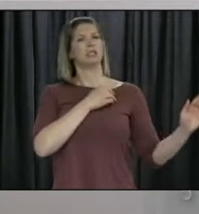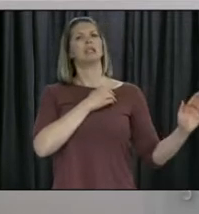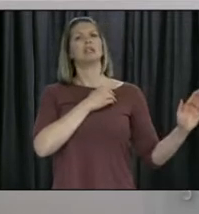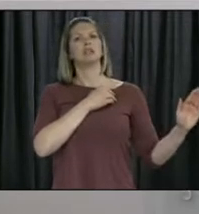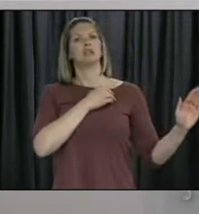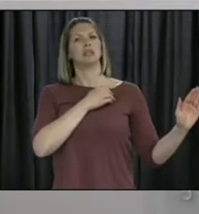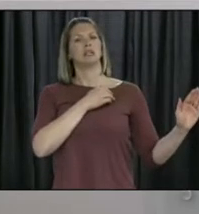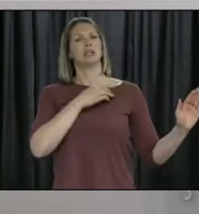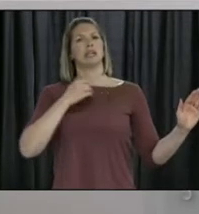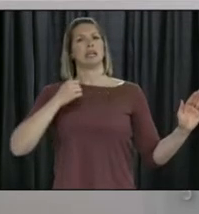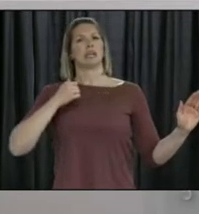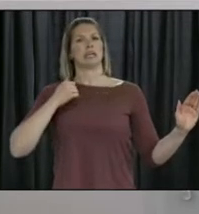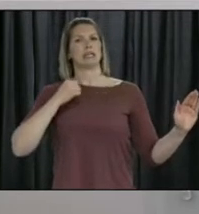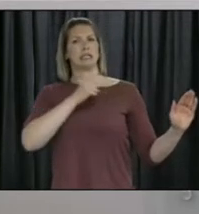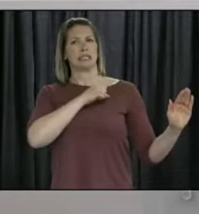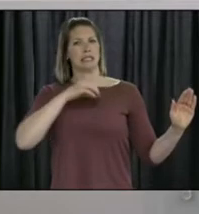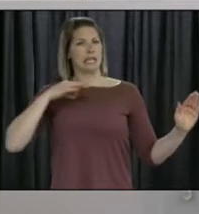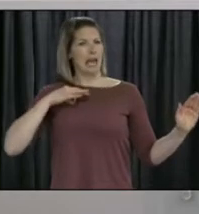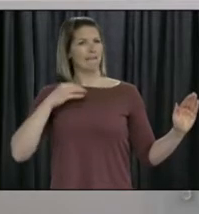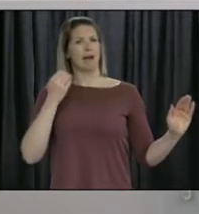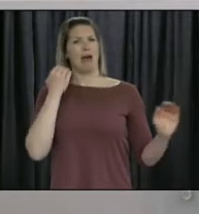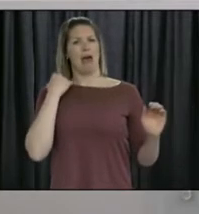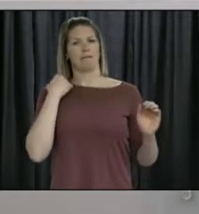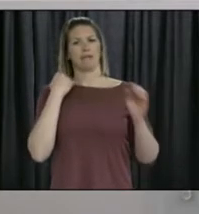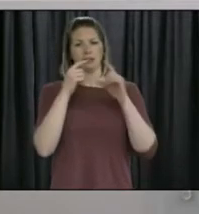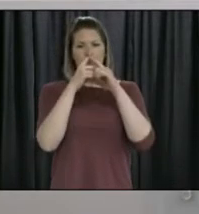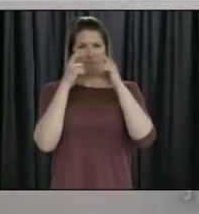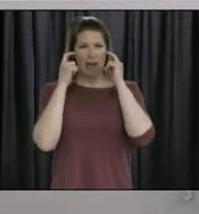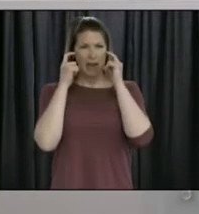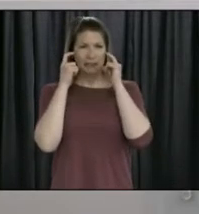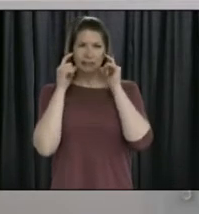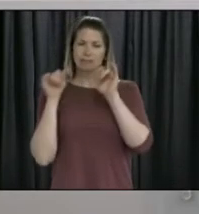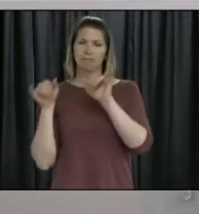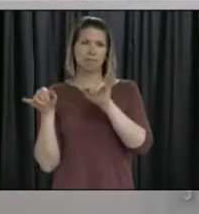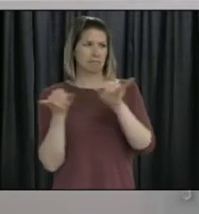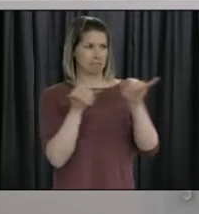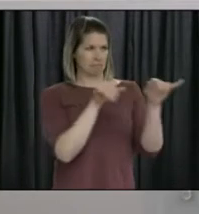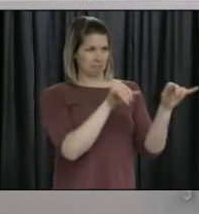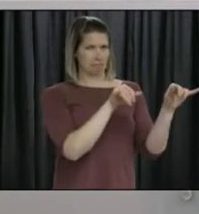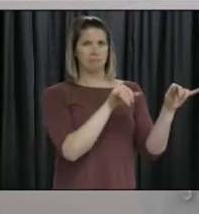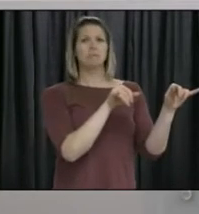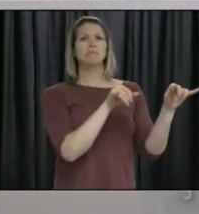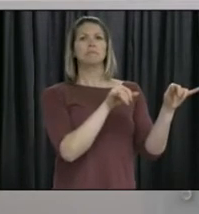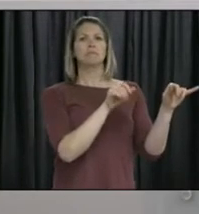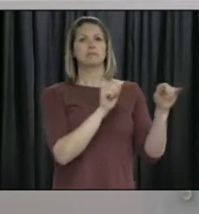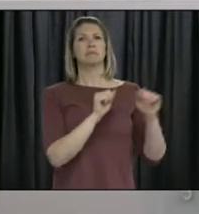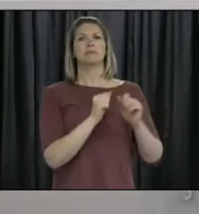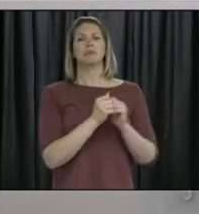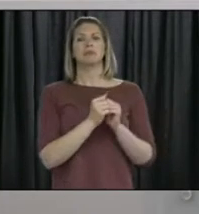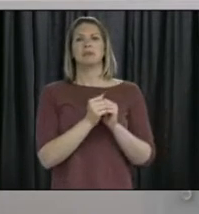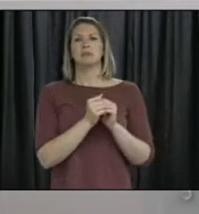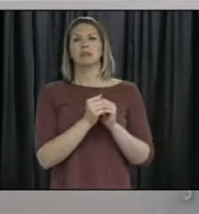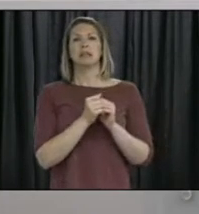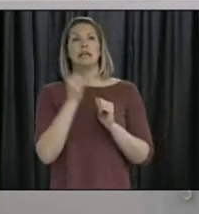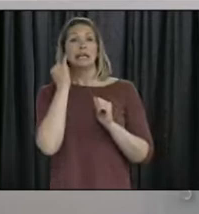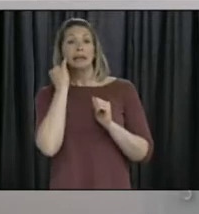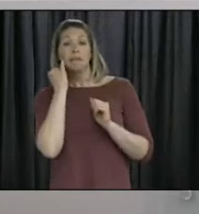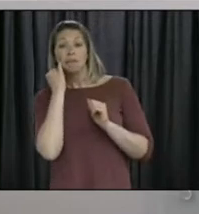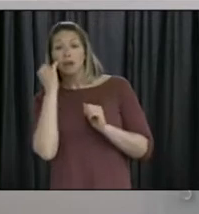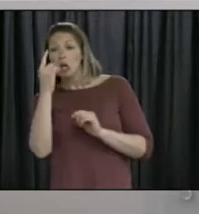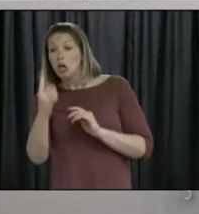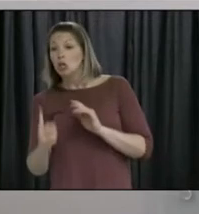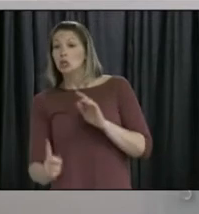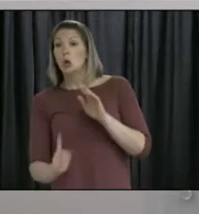So even if we have a situation like we had last weekend where someone ends up testing positive, then no one ends up having to be